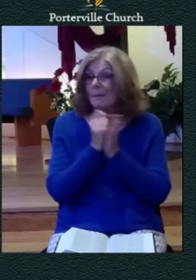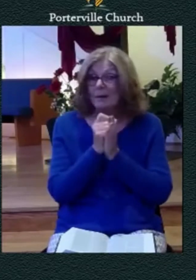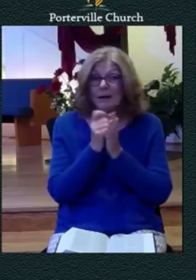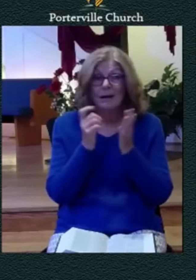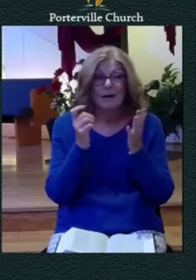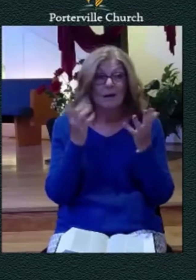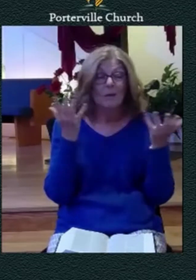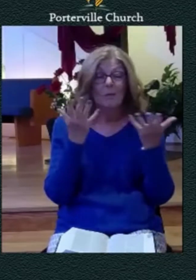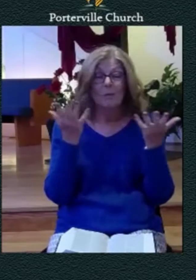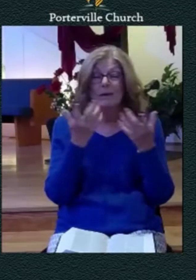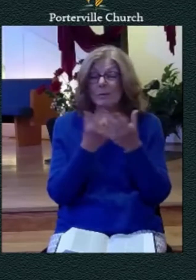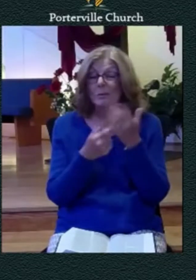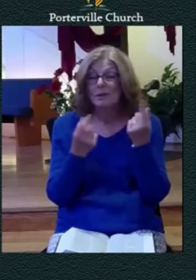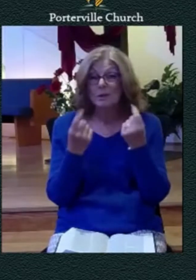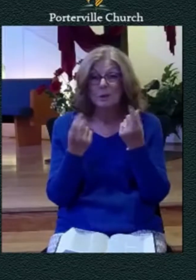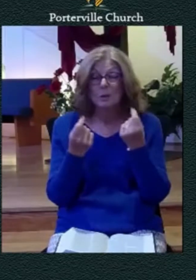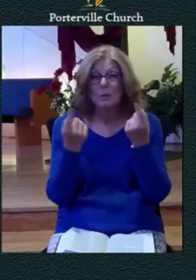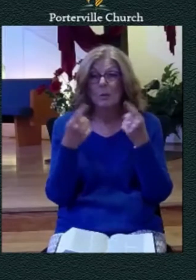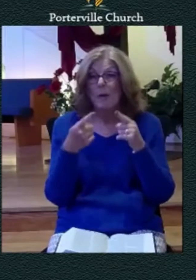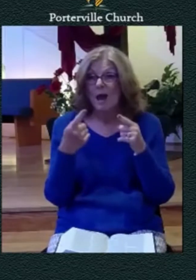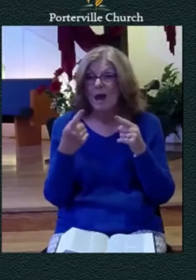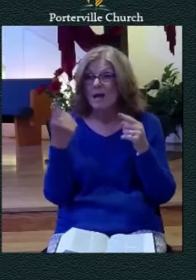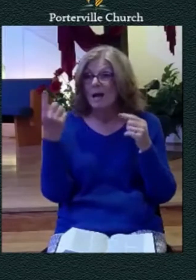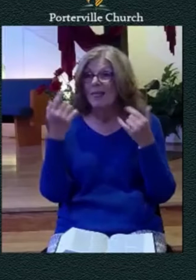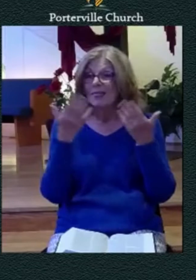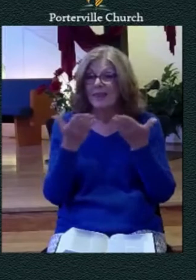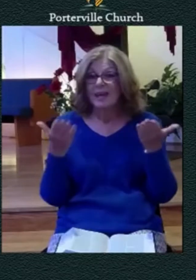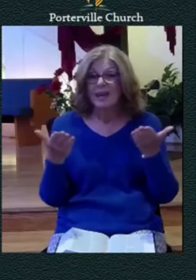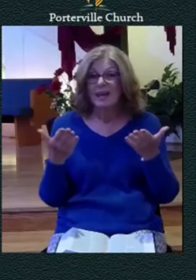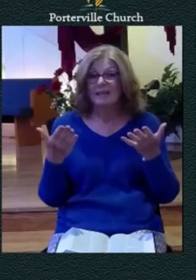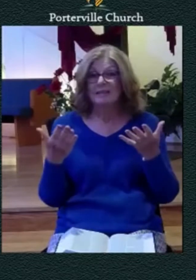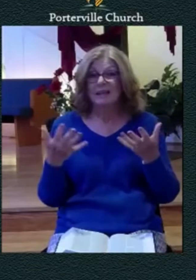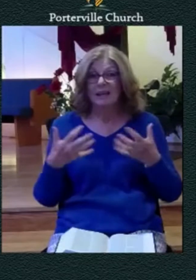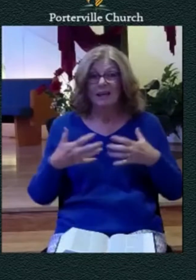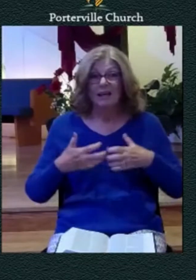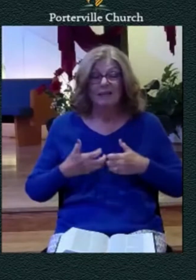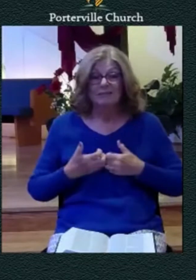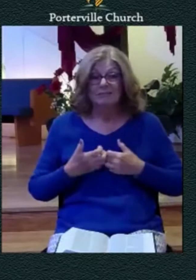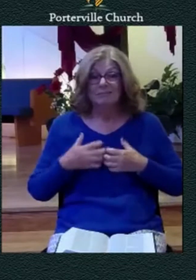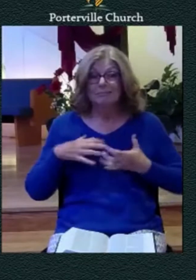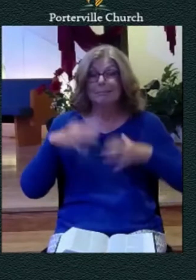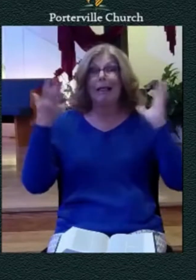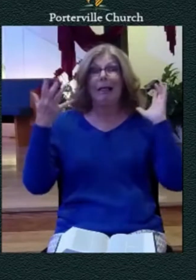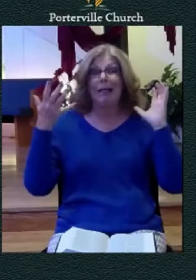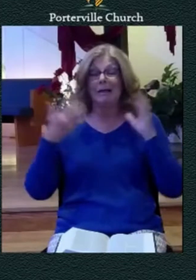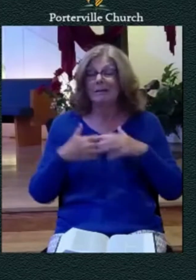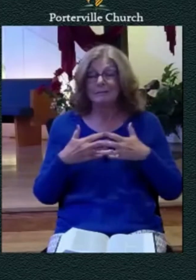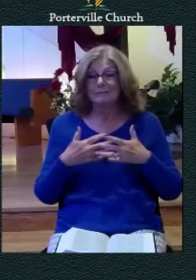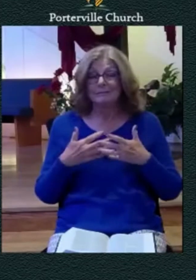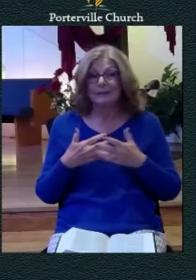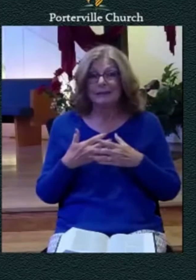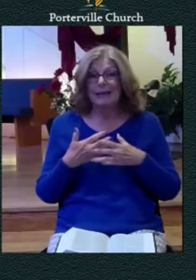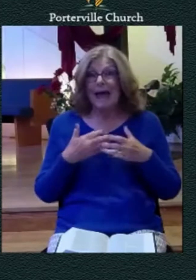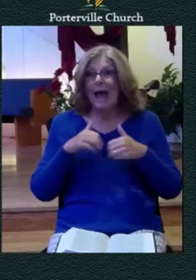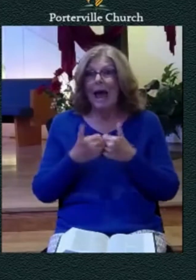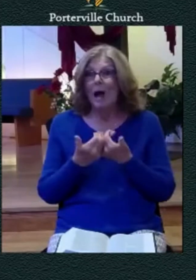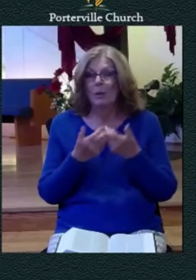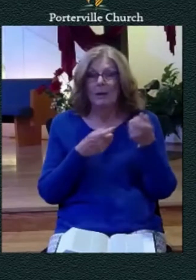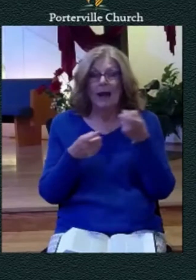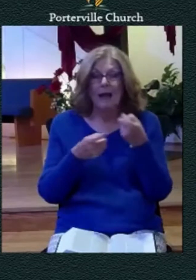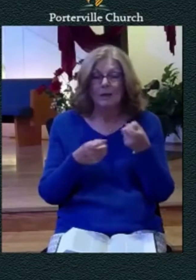that comes into our lives how do we face it how do we handle it how do we cope uh